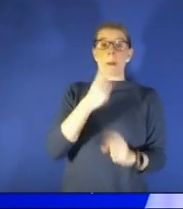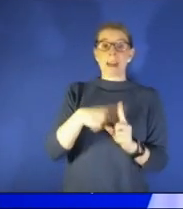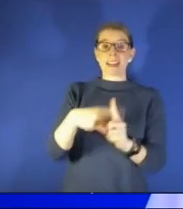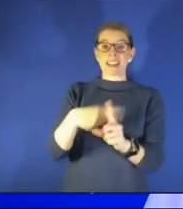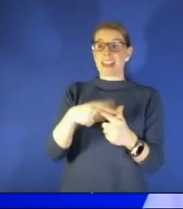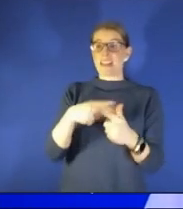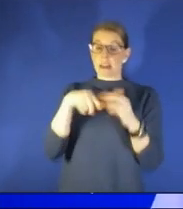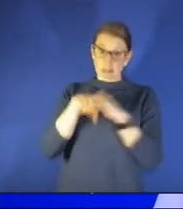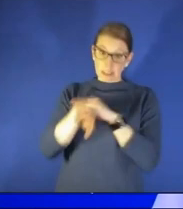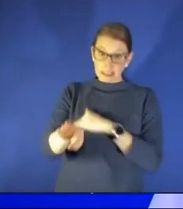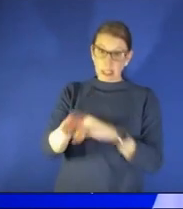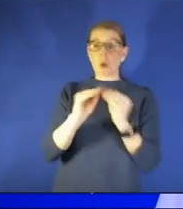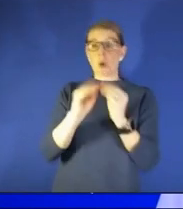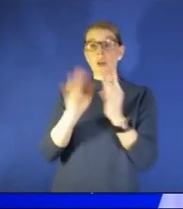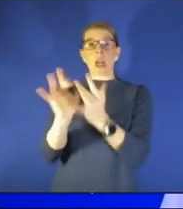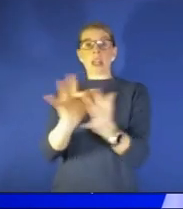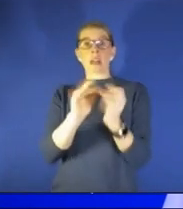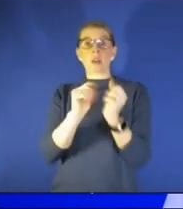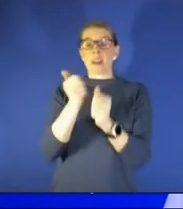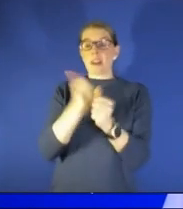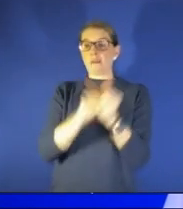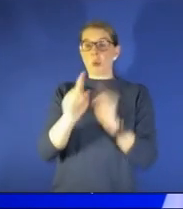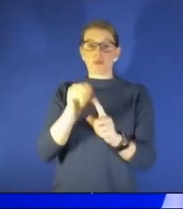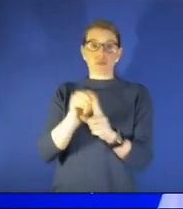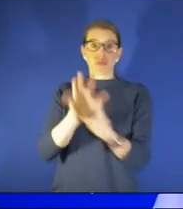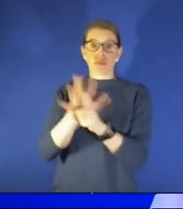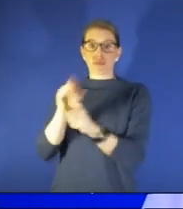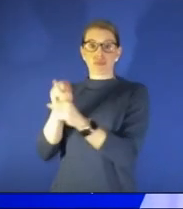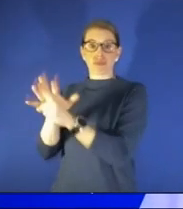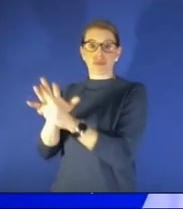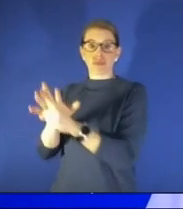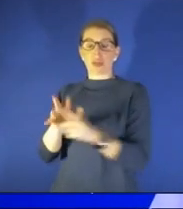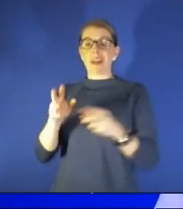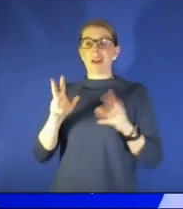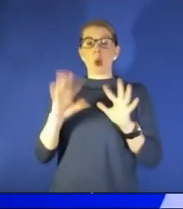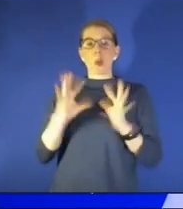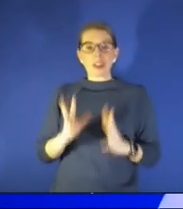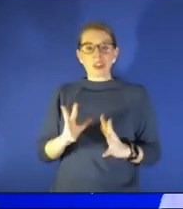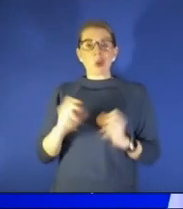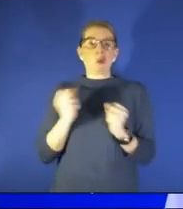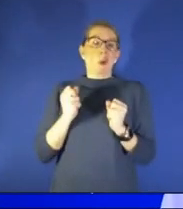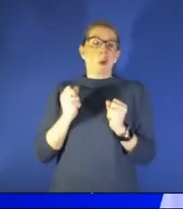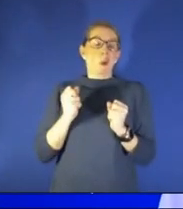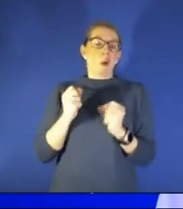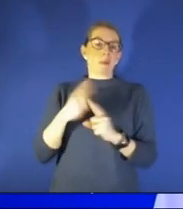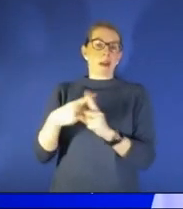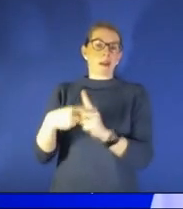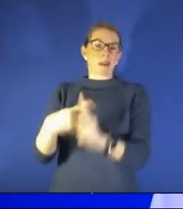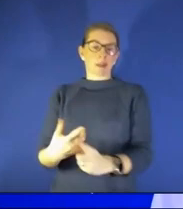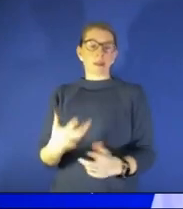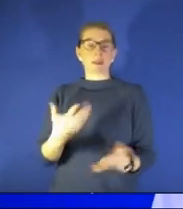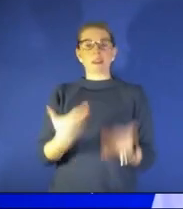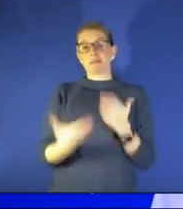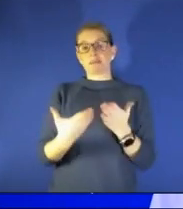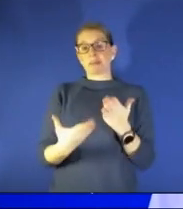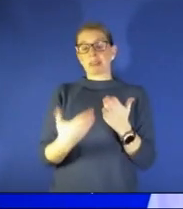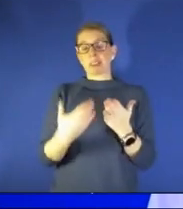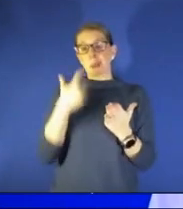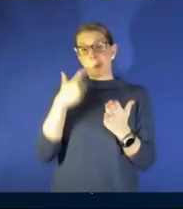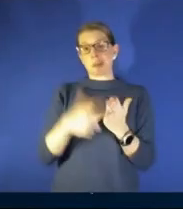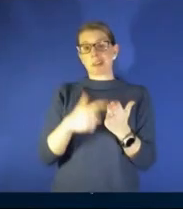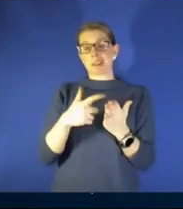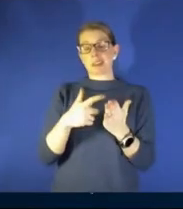contact with everybody on the uh in the winter and colder months we may start to see some seasonality towards this as well